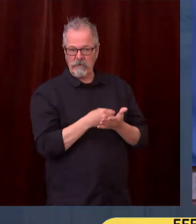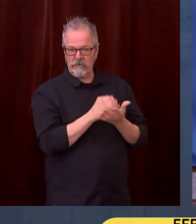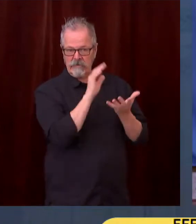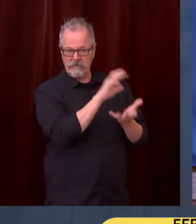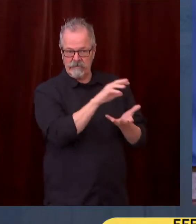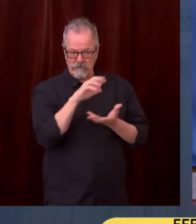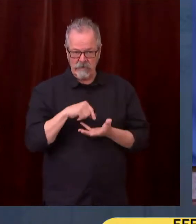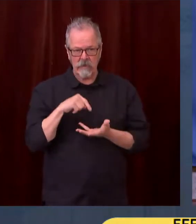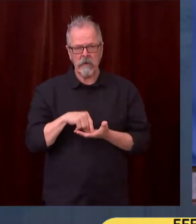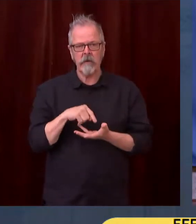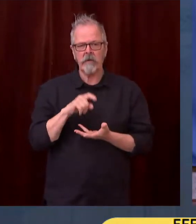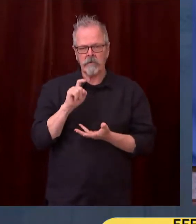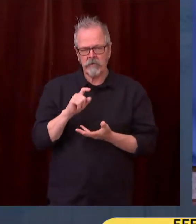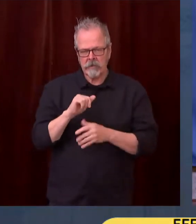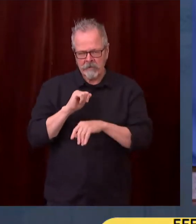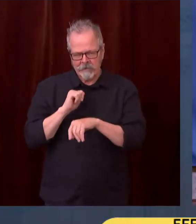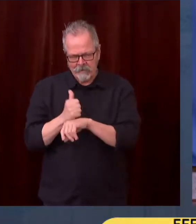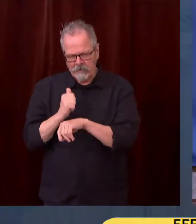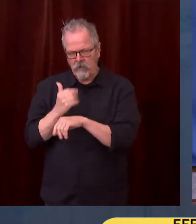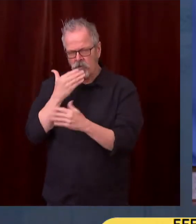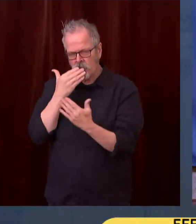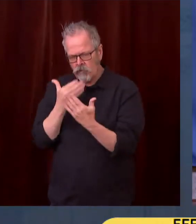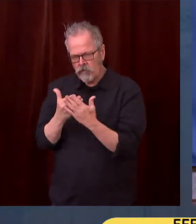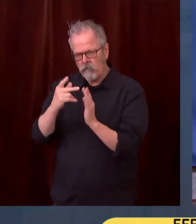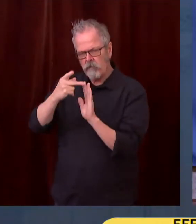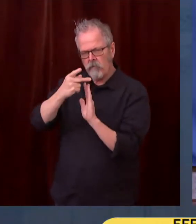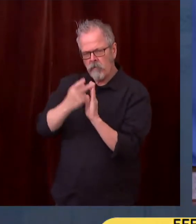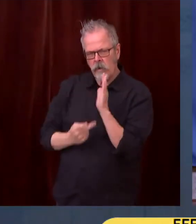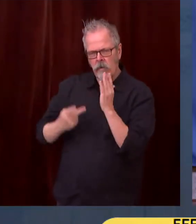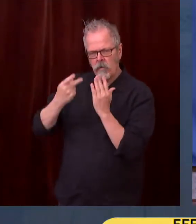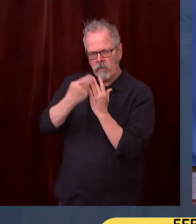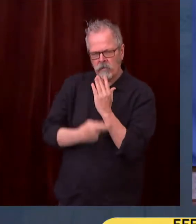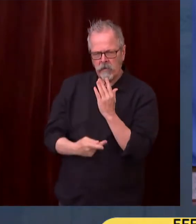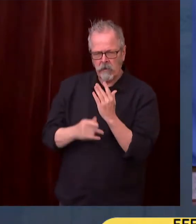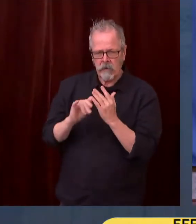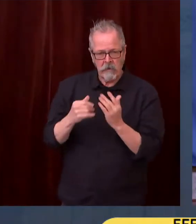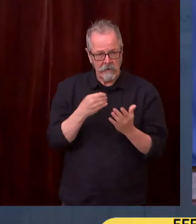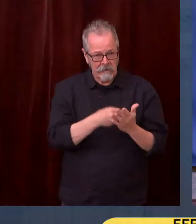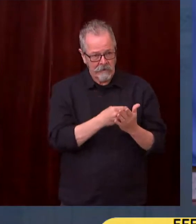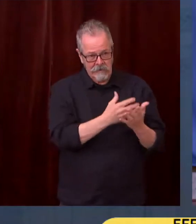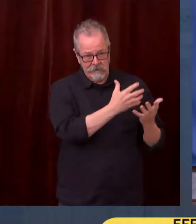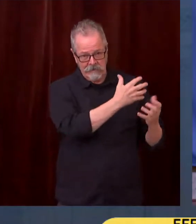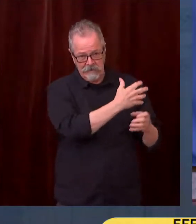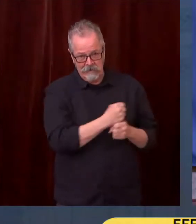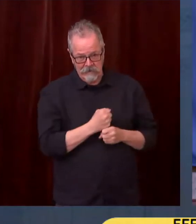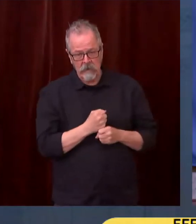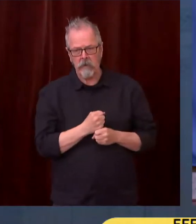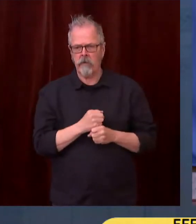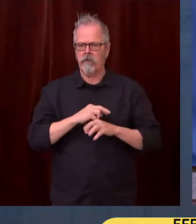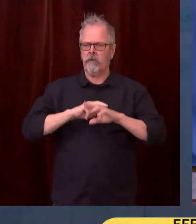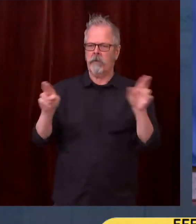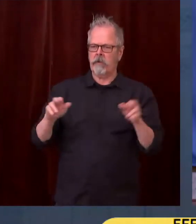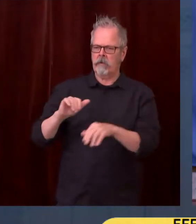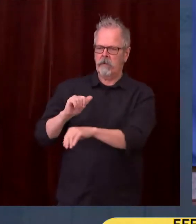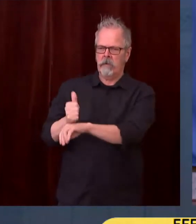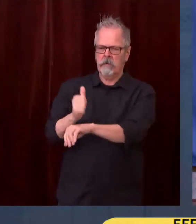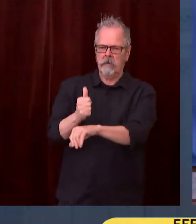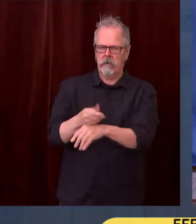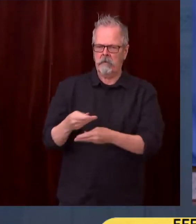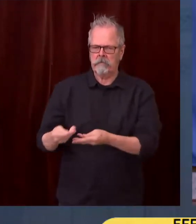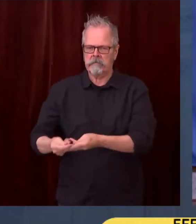implementation plans that will effectively transition people out of our public parks and right-of-ways